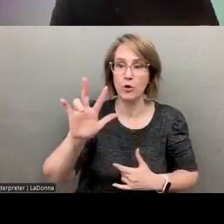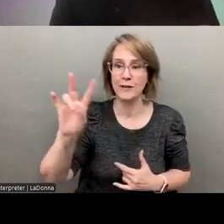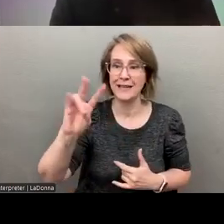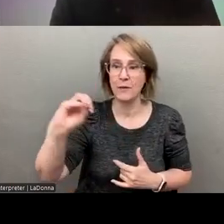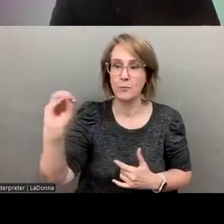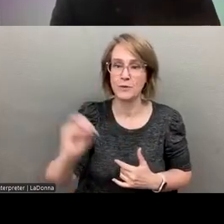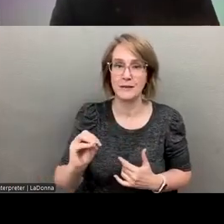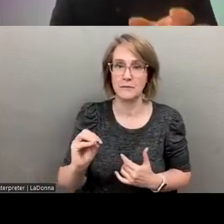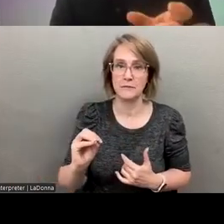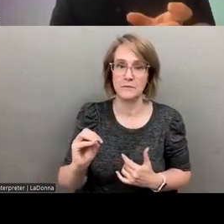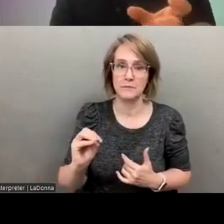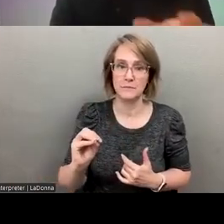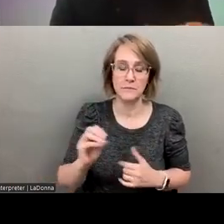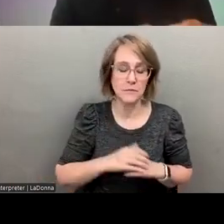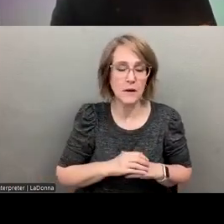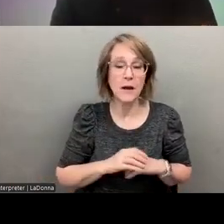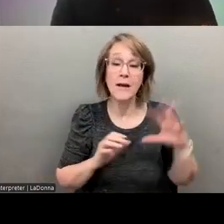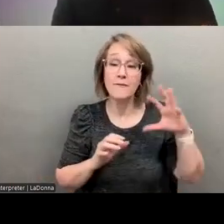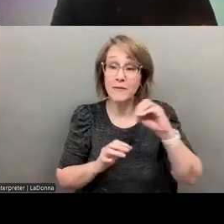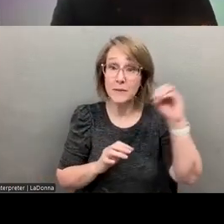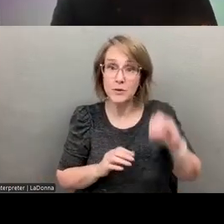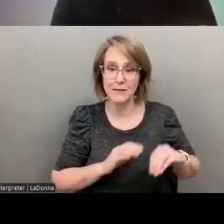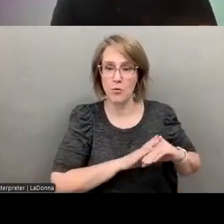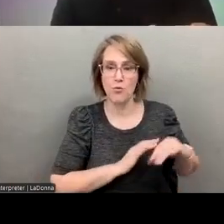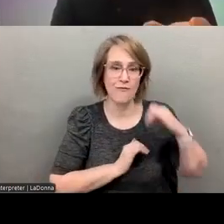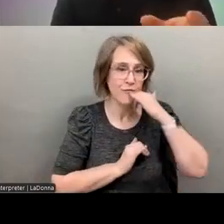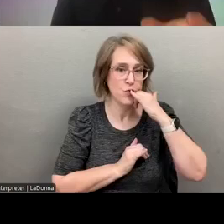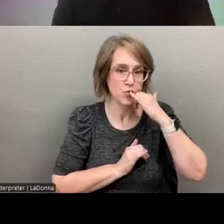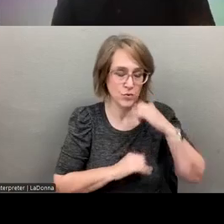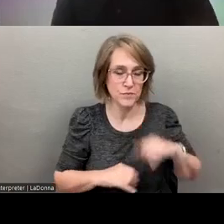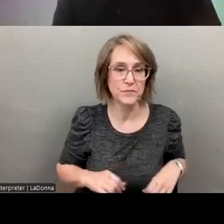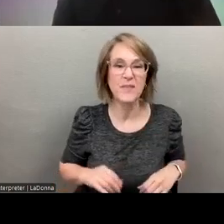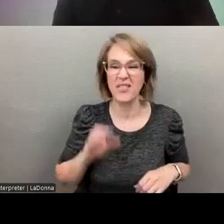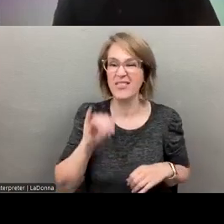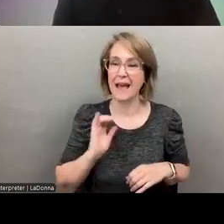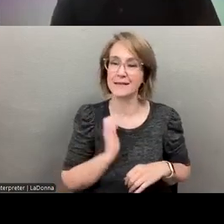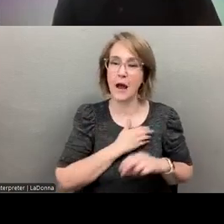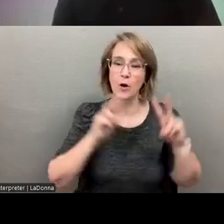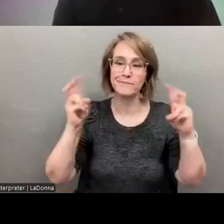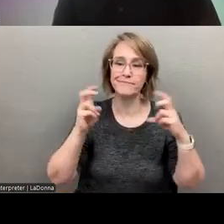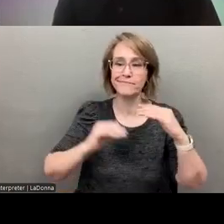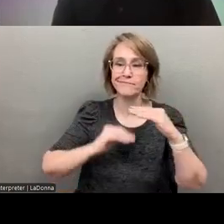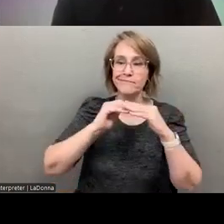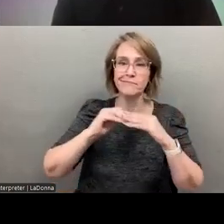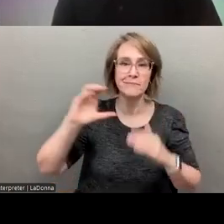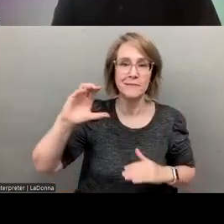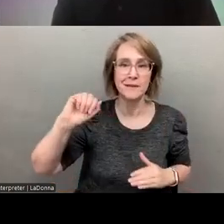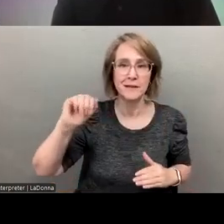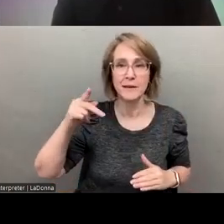that's what capacity, uh, that's means in, in, in our environment. So, um,